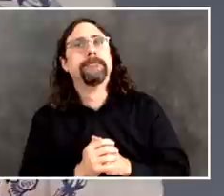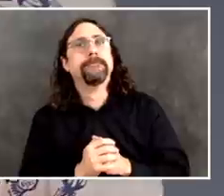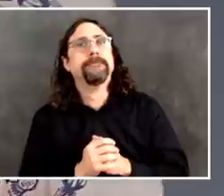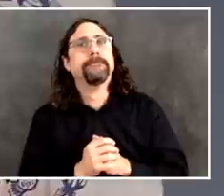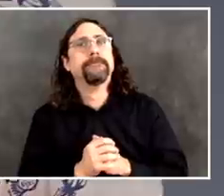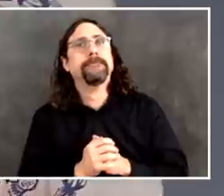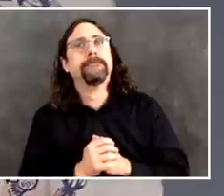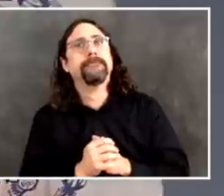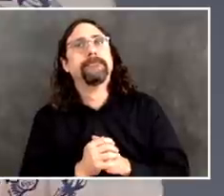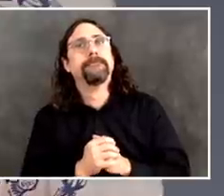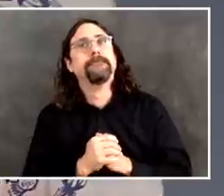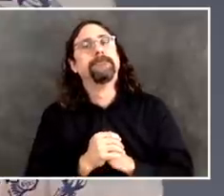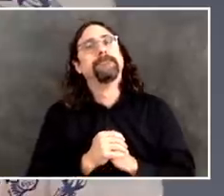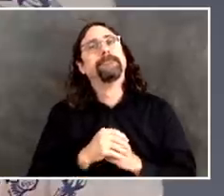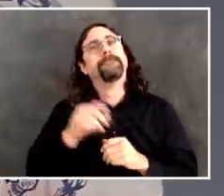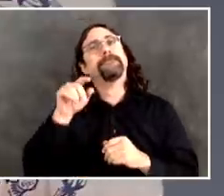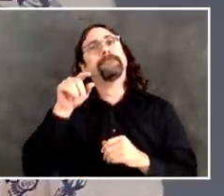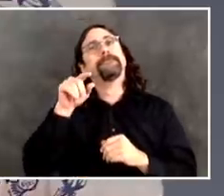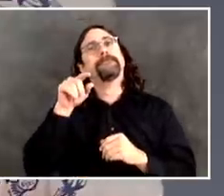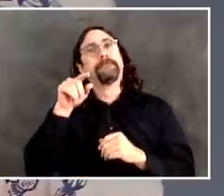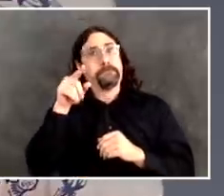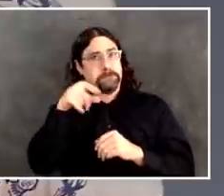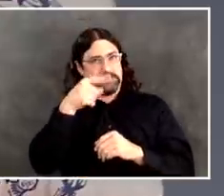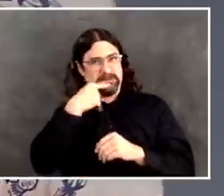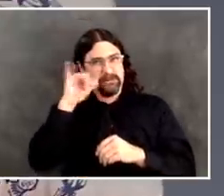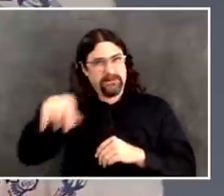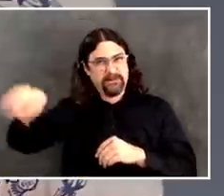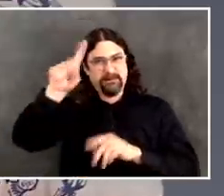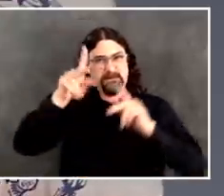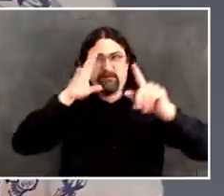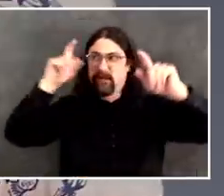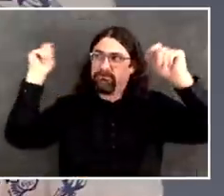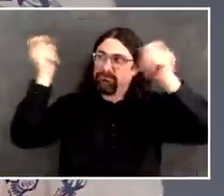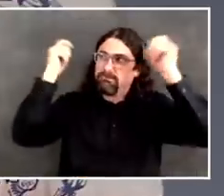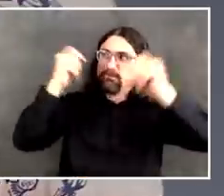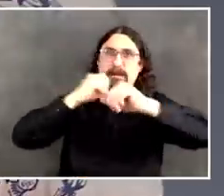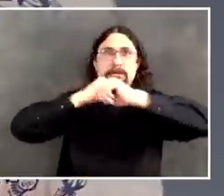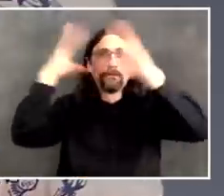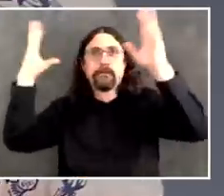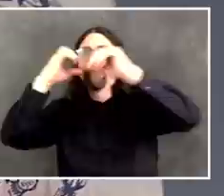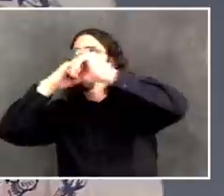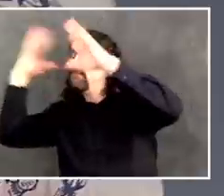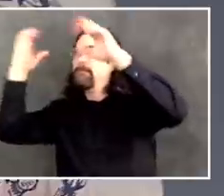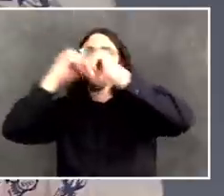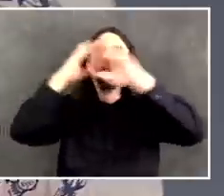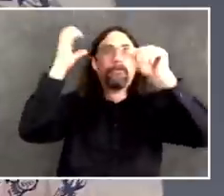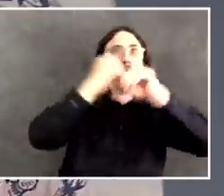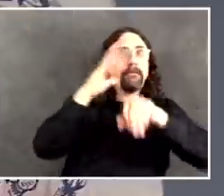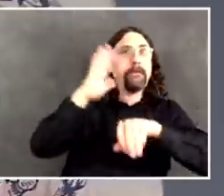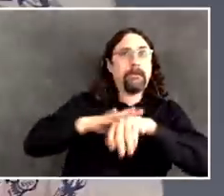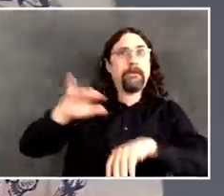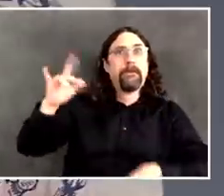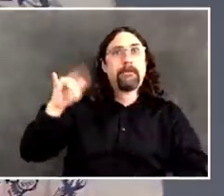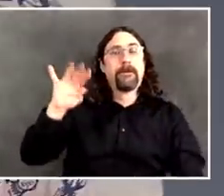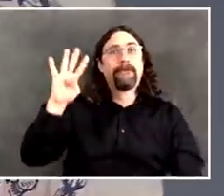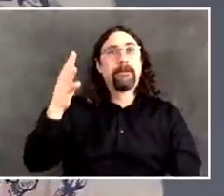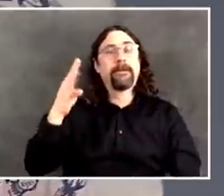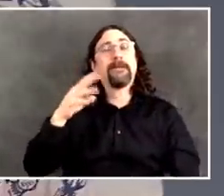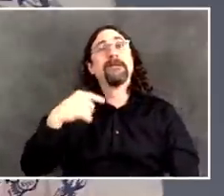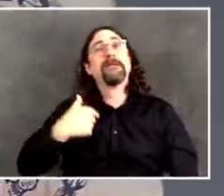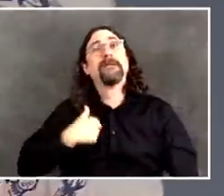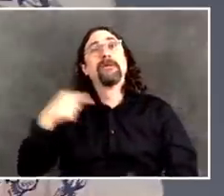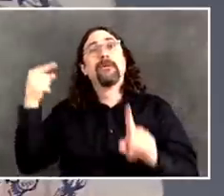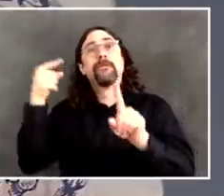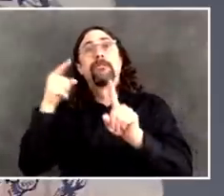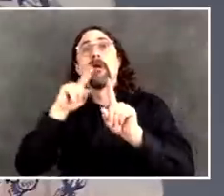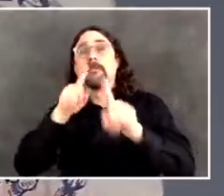appreciate what we're all doing together to fight this disease back and to honor our nation. And I think